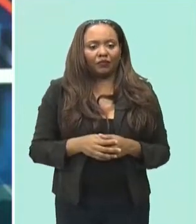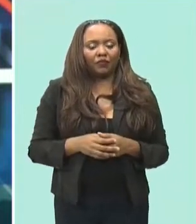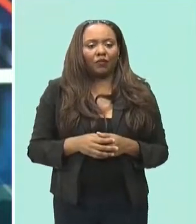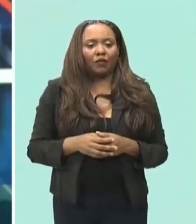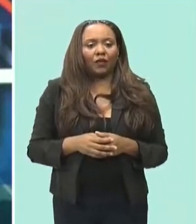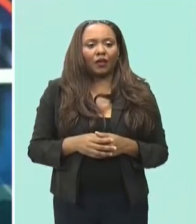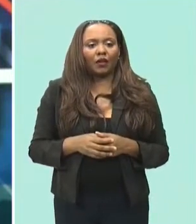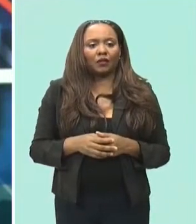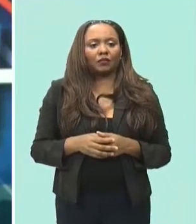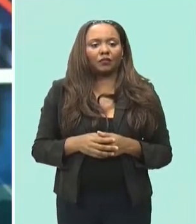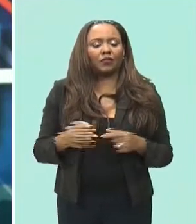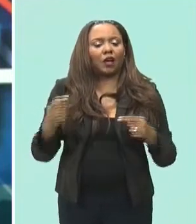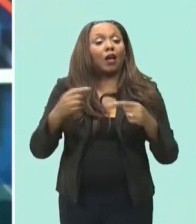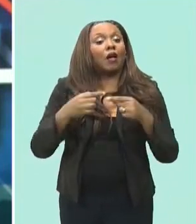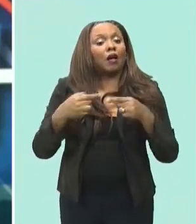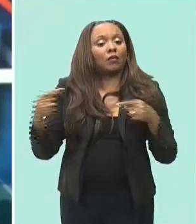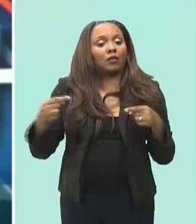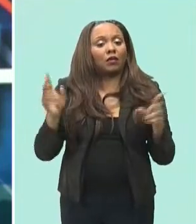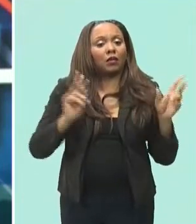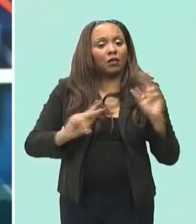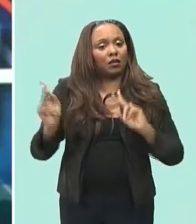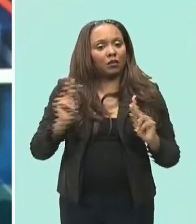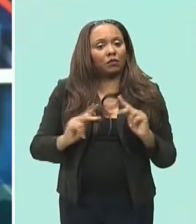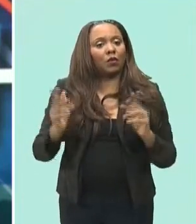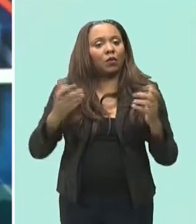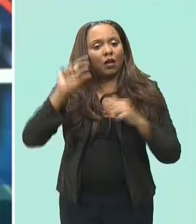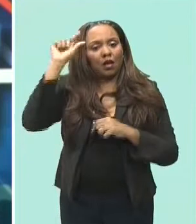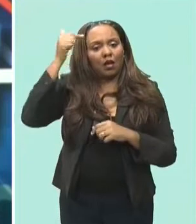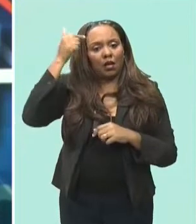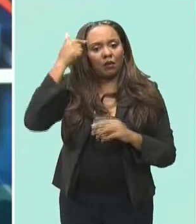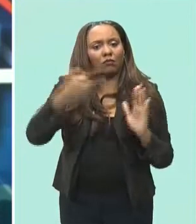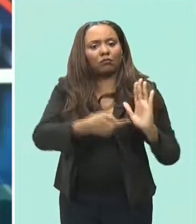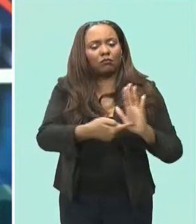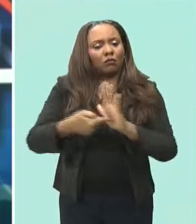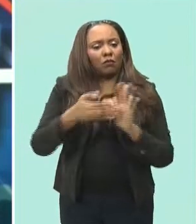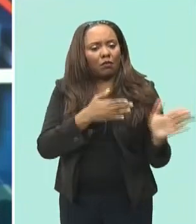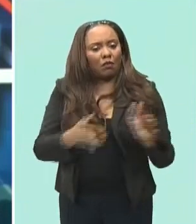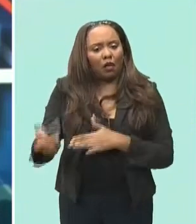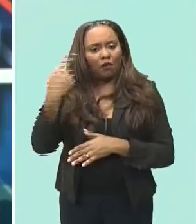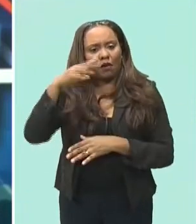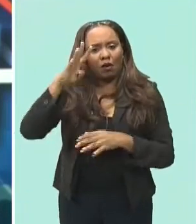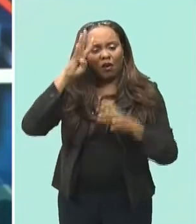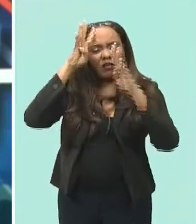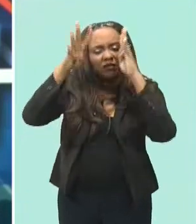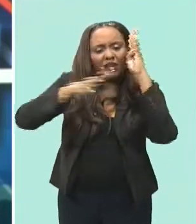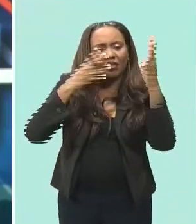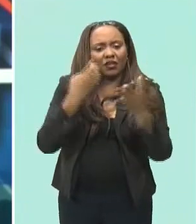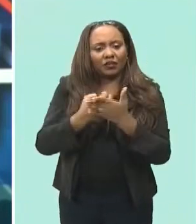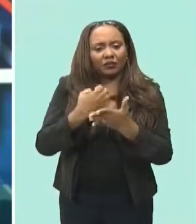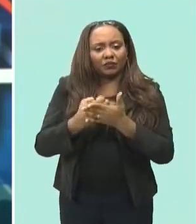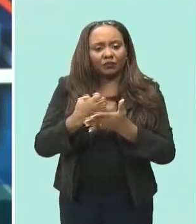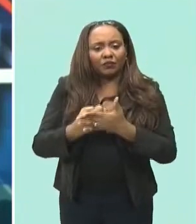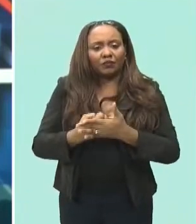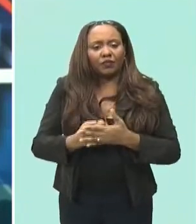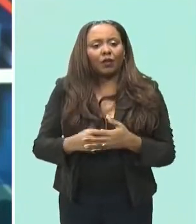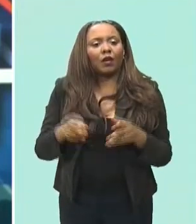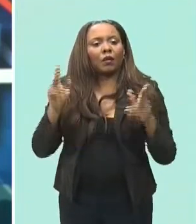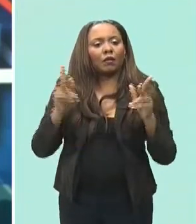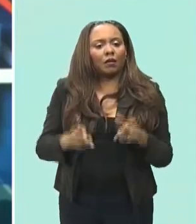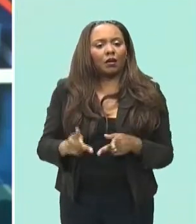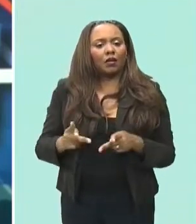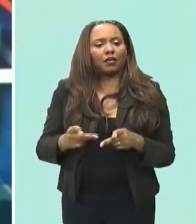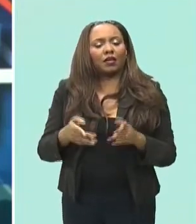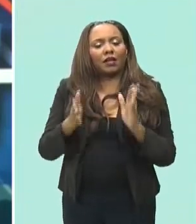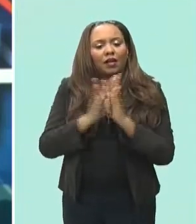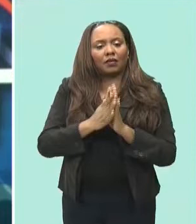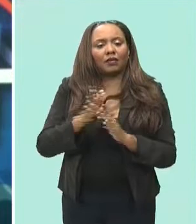development wants government to reveal its plan for the creative economy the party spokesperson on the sector alan springer made the appeal during a